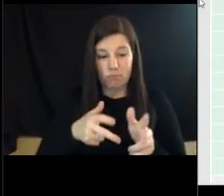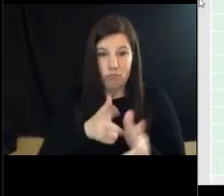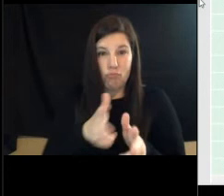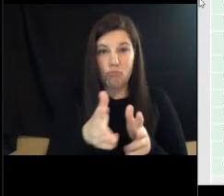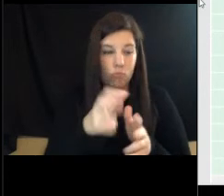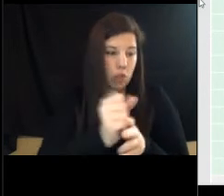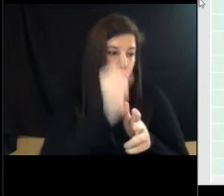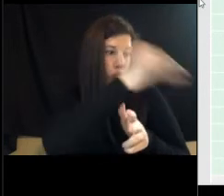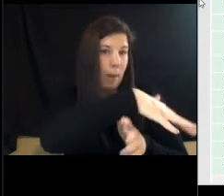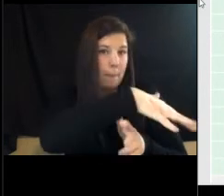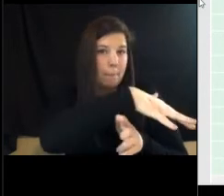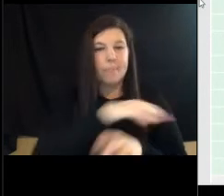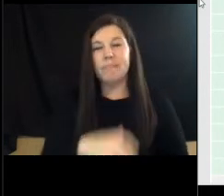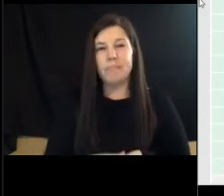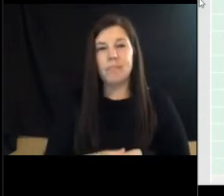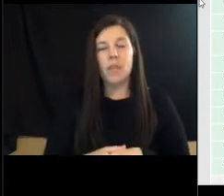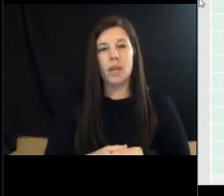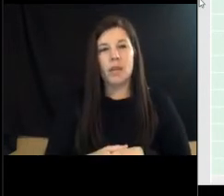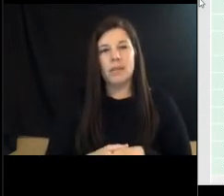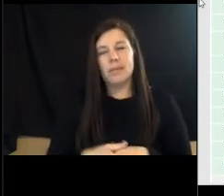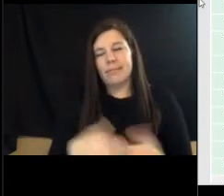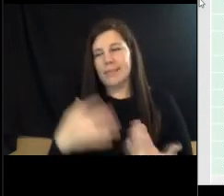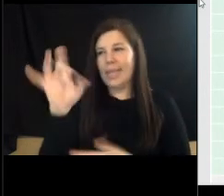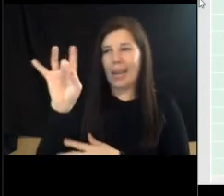and go walking all over the place in 85 degree weather.